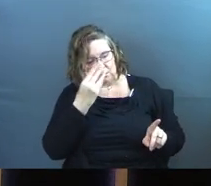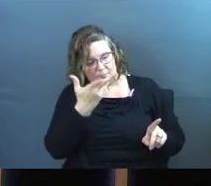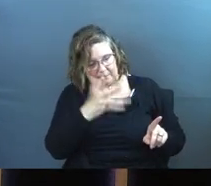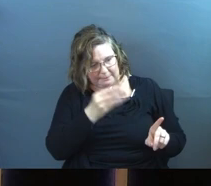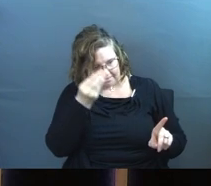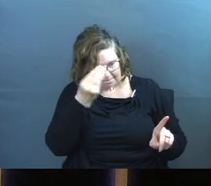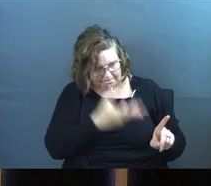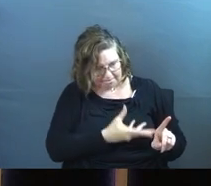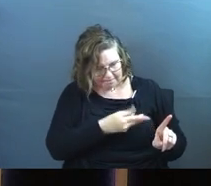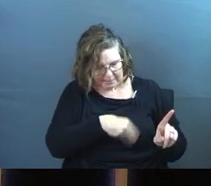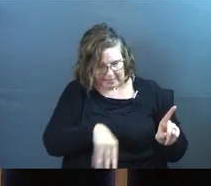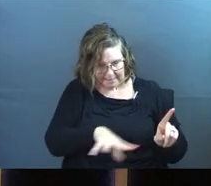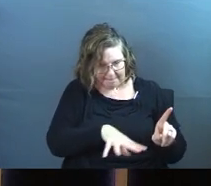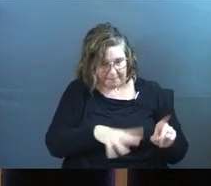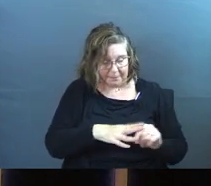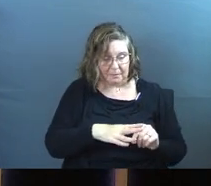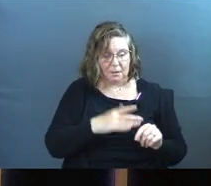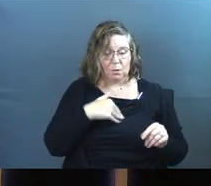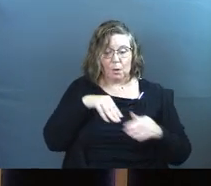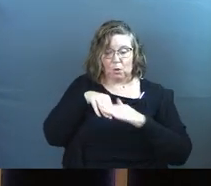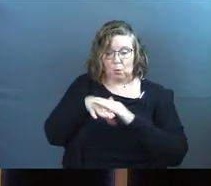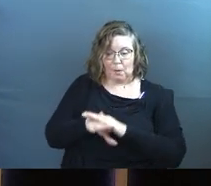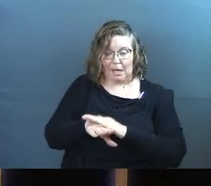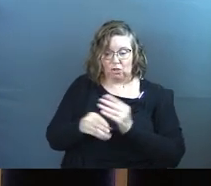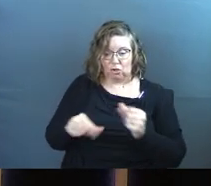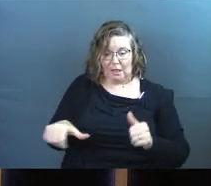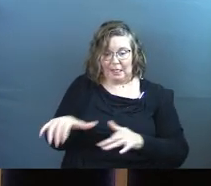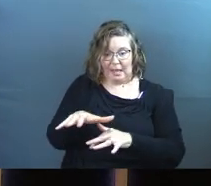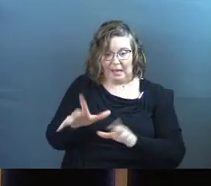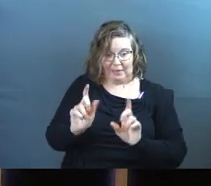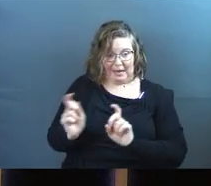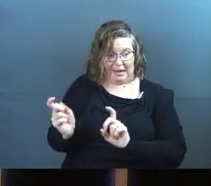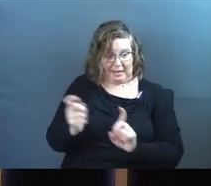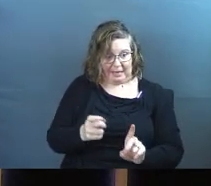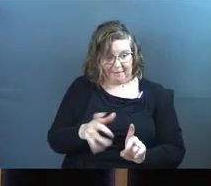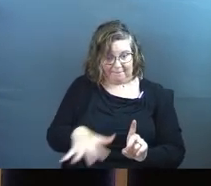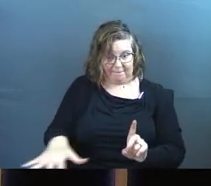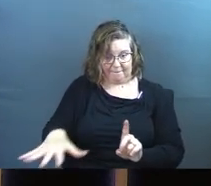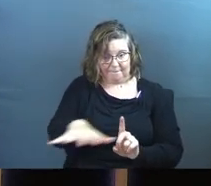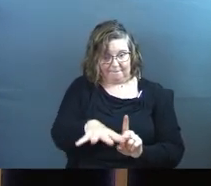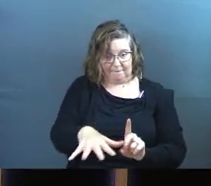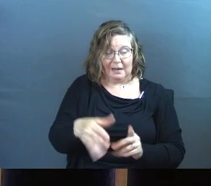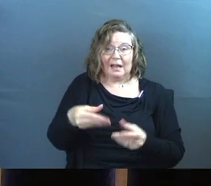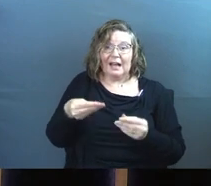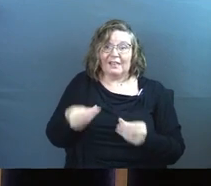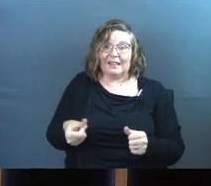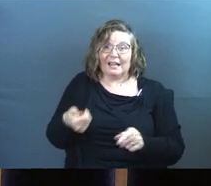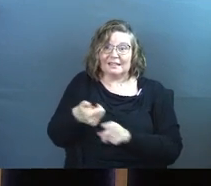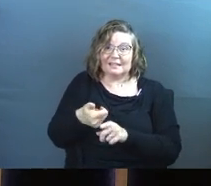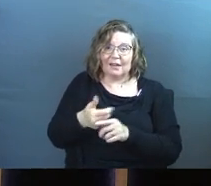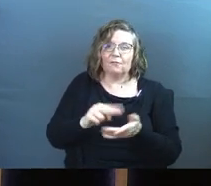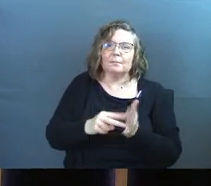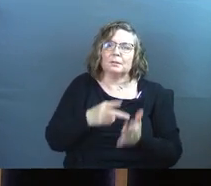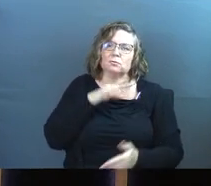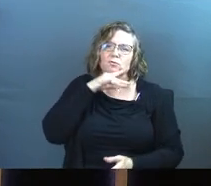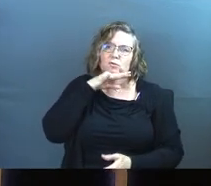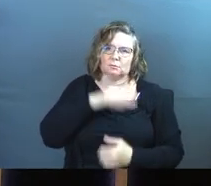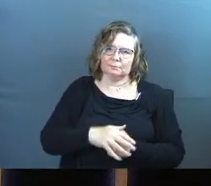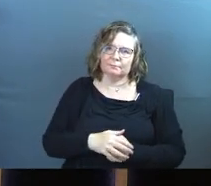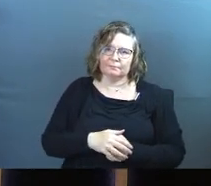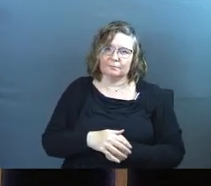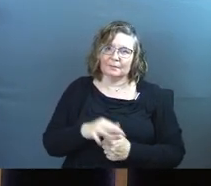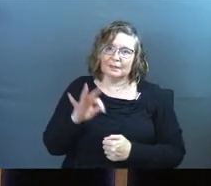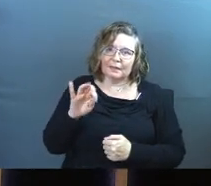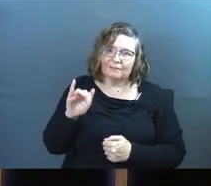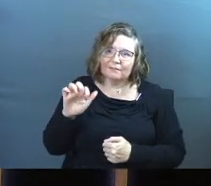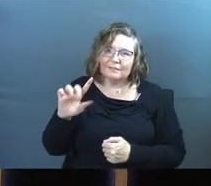entered the land that I'm giving you, the land itself must observe. The land itself, by the way, that's the dirt. Those are the